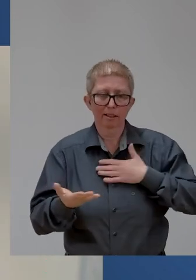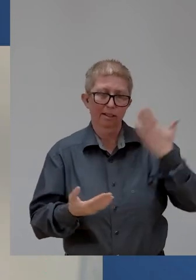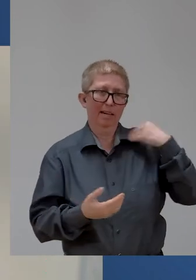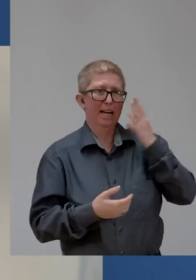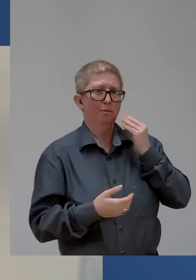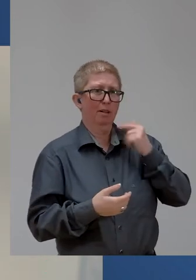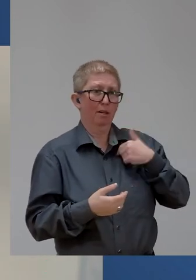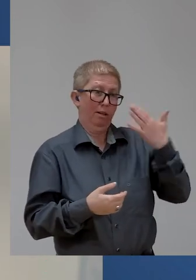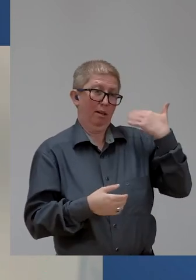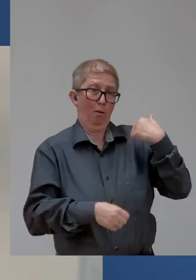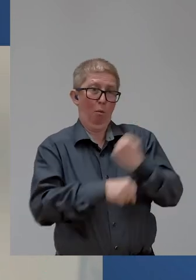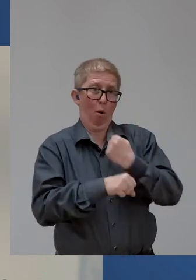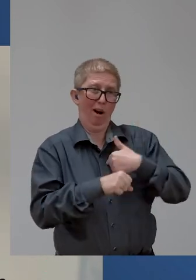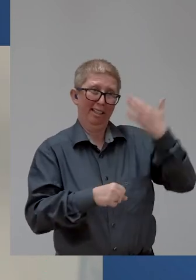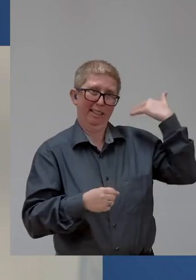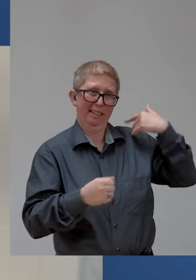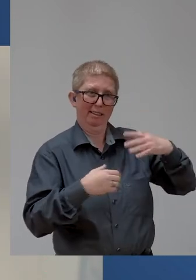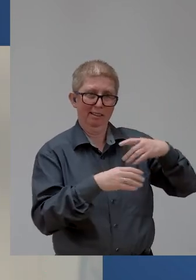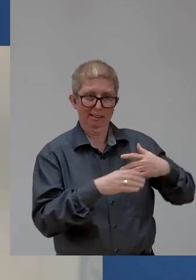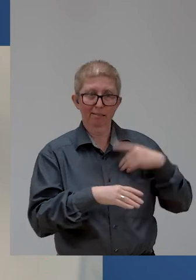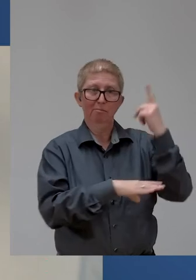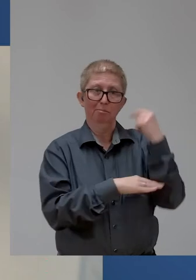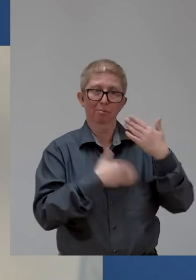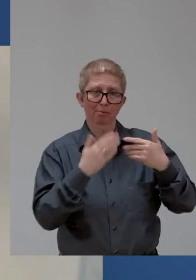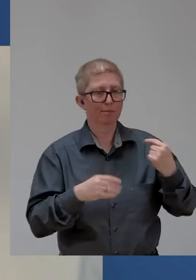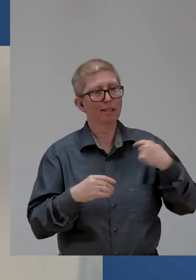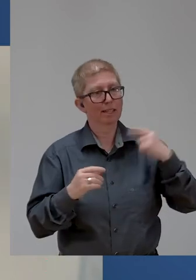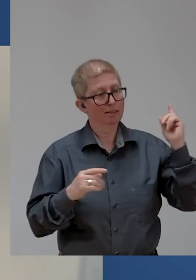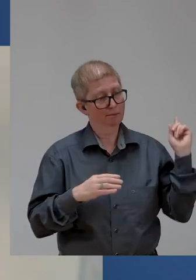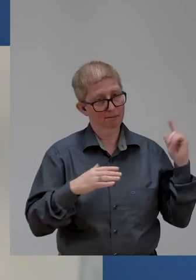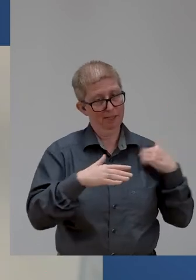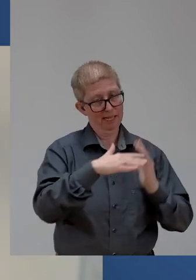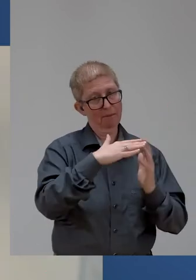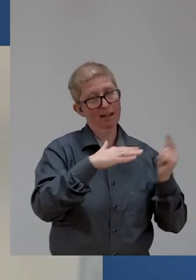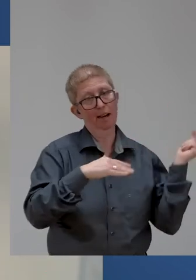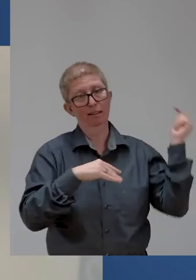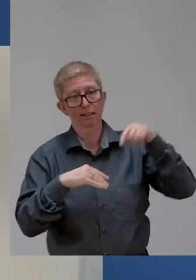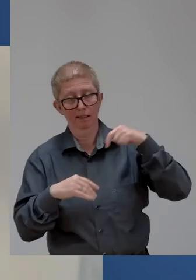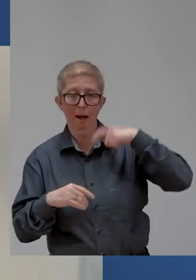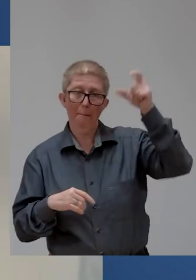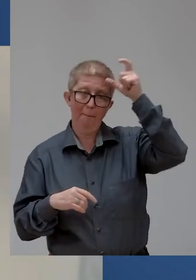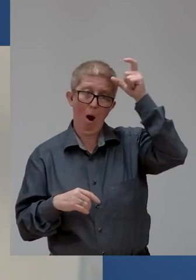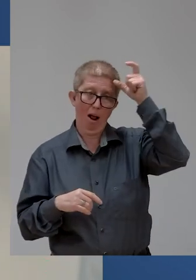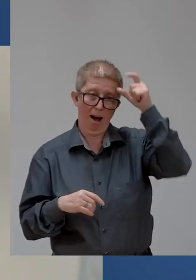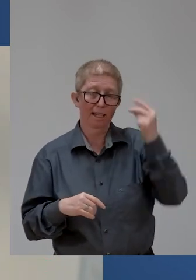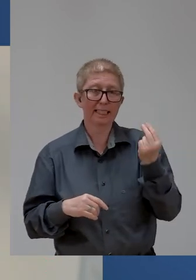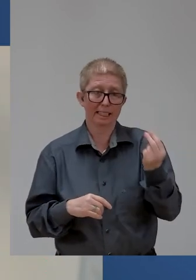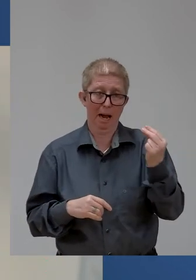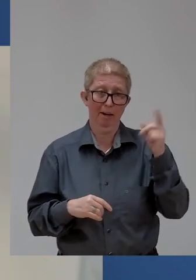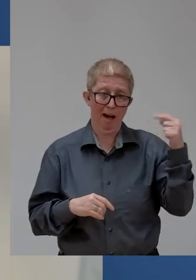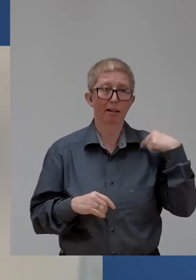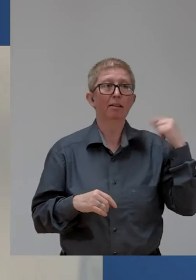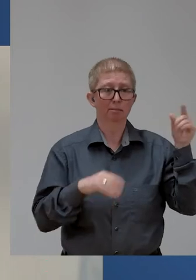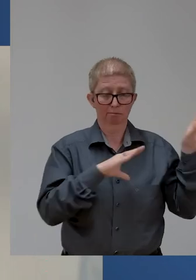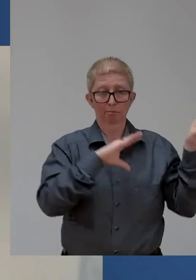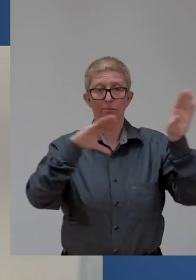immigrant and a person with disability whose family moved from Belgrade, Serbia, to the US when I was young, I returned to Serbia and the Balkans